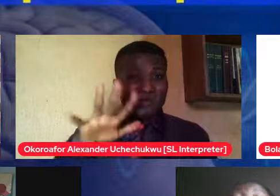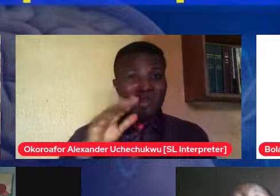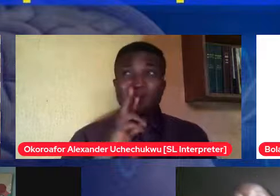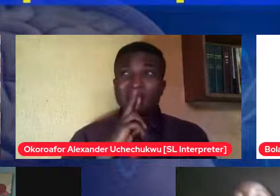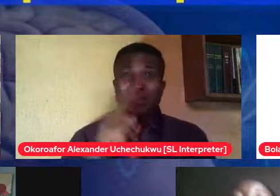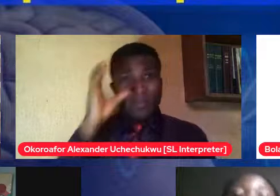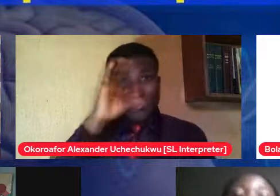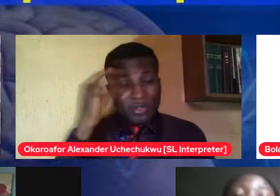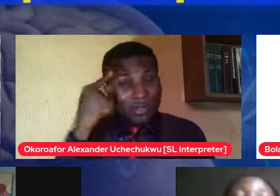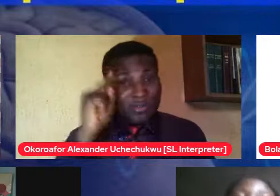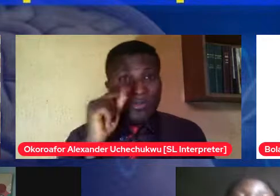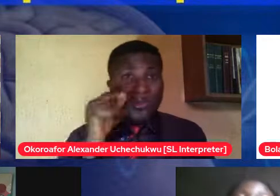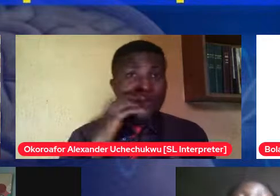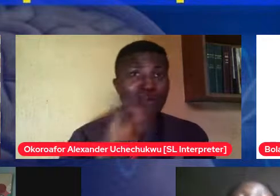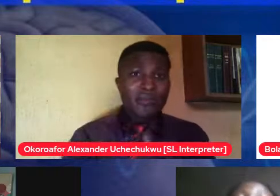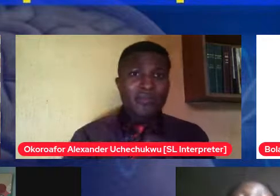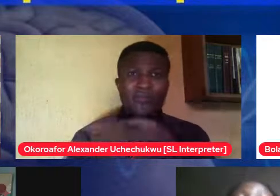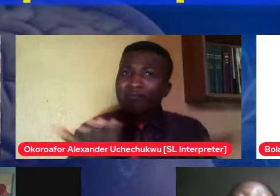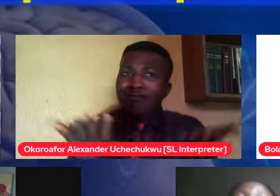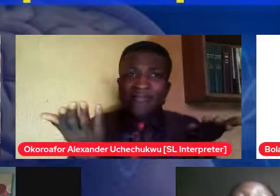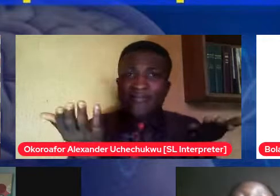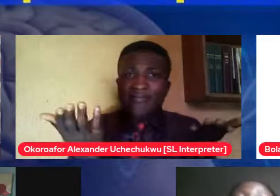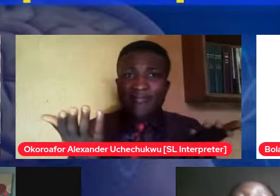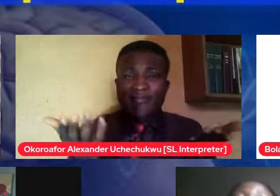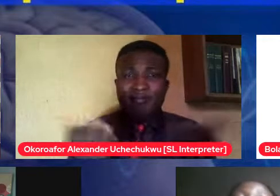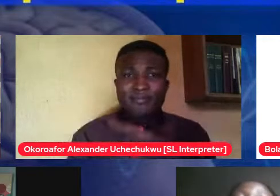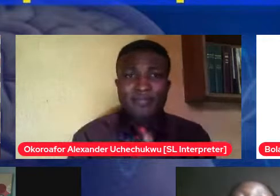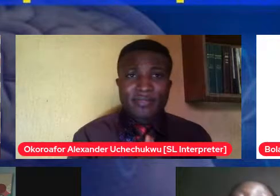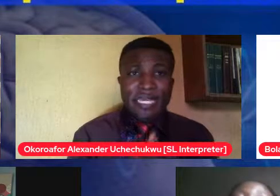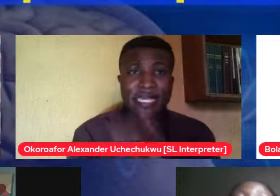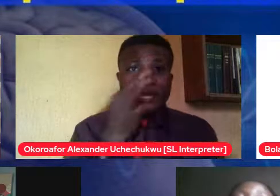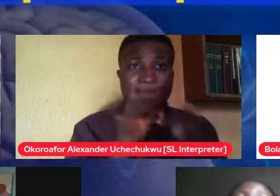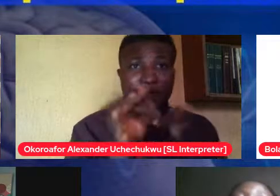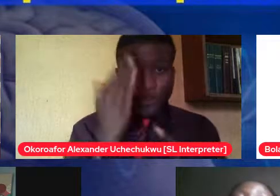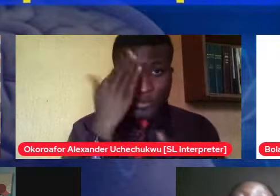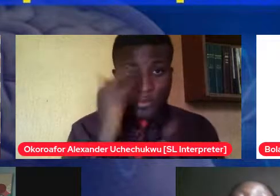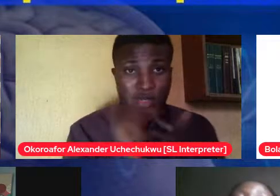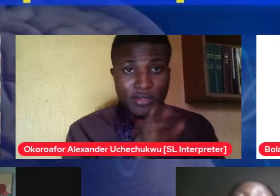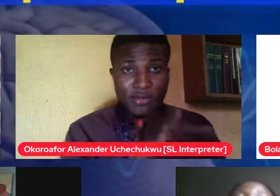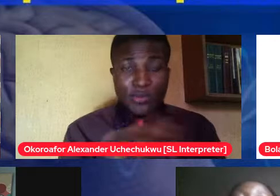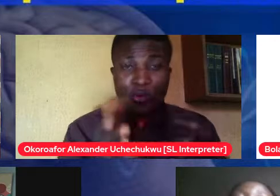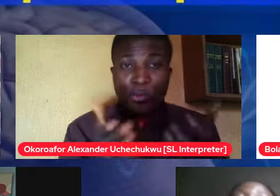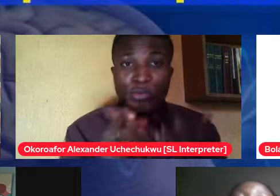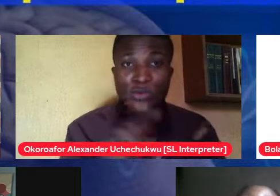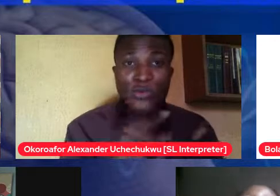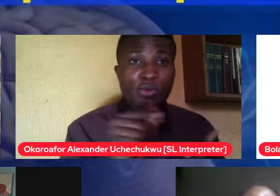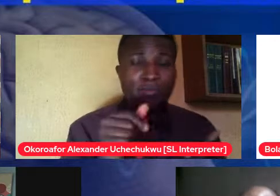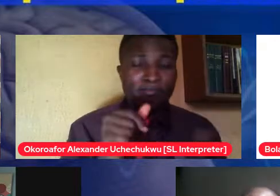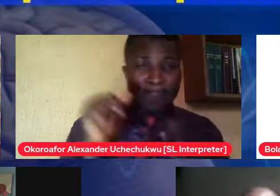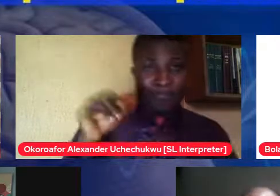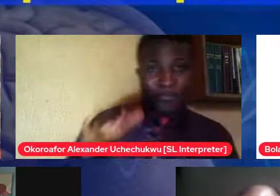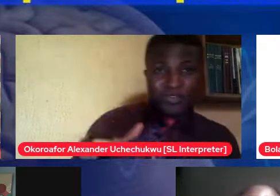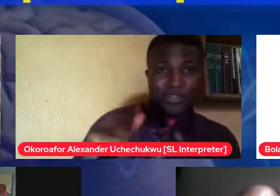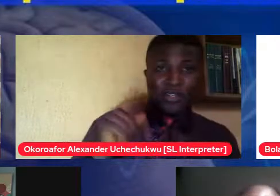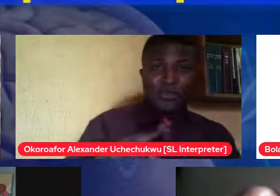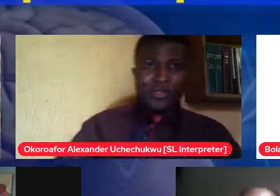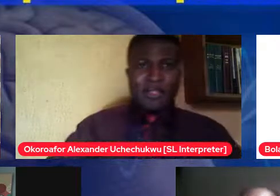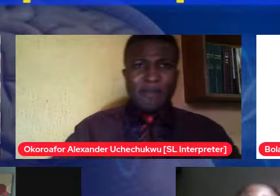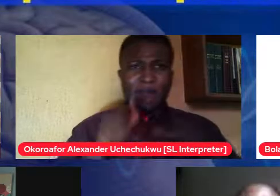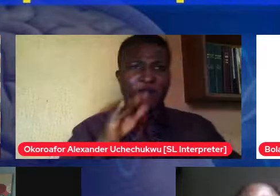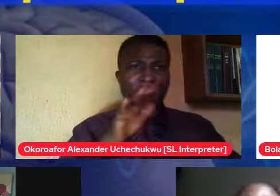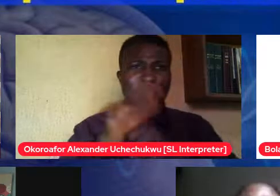if you know that you you either want your child to live a full life or you don't so as you lay your best